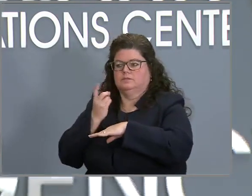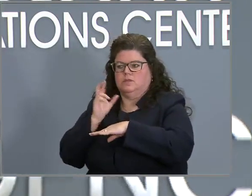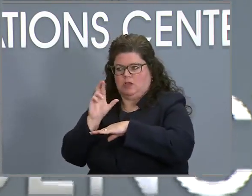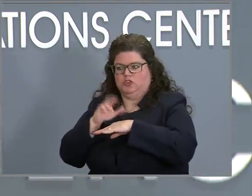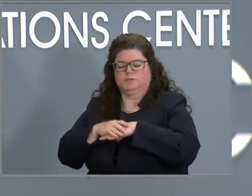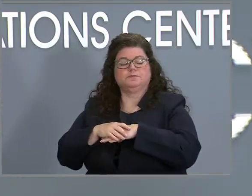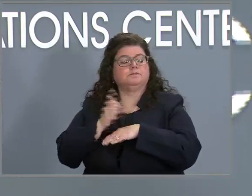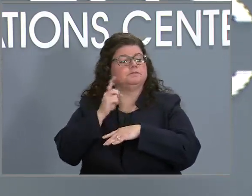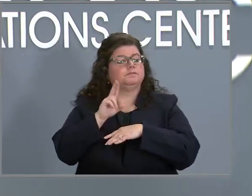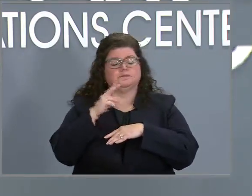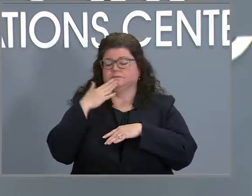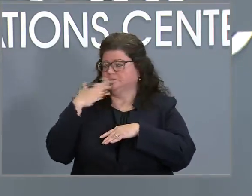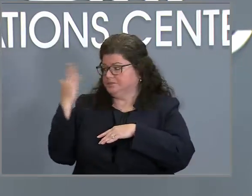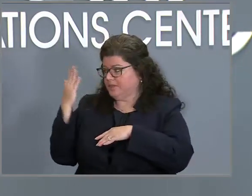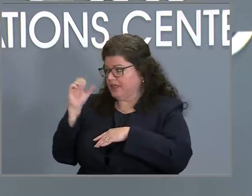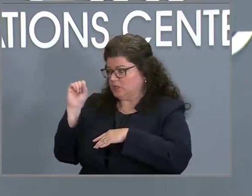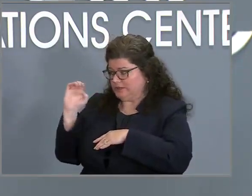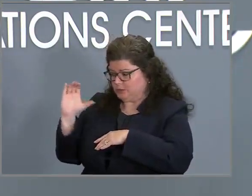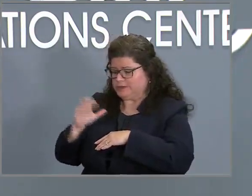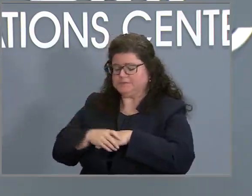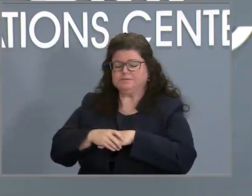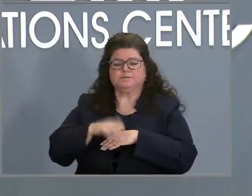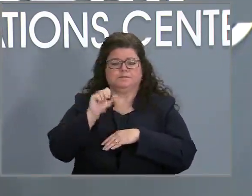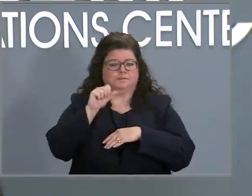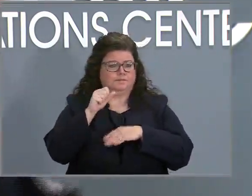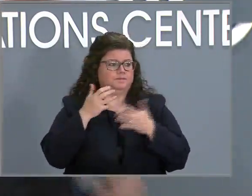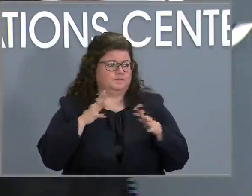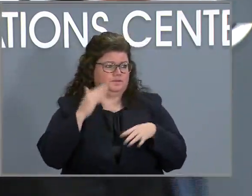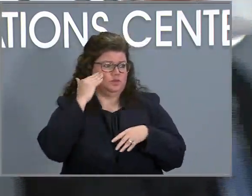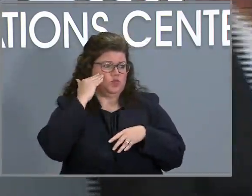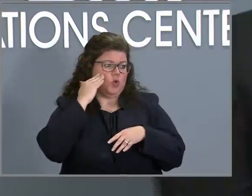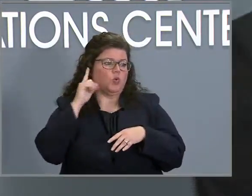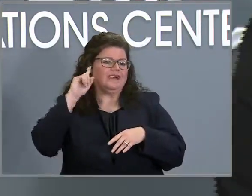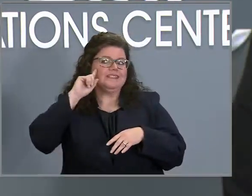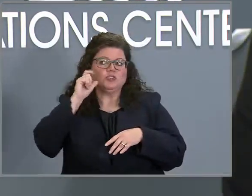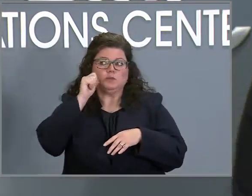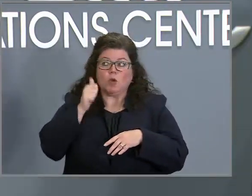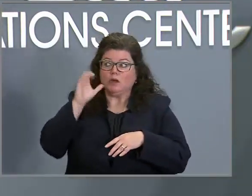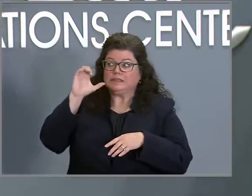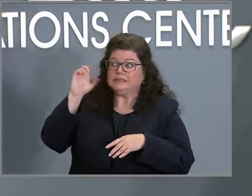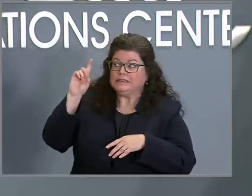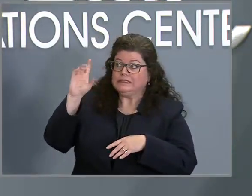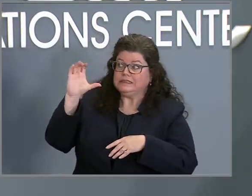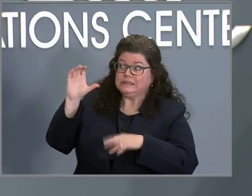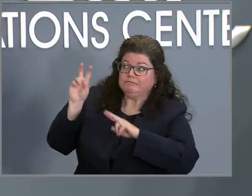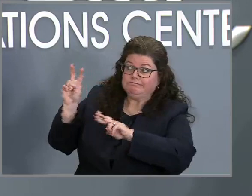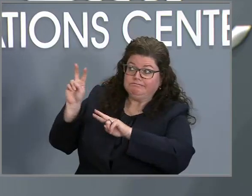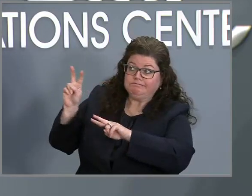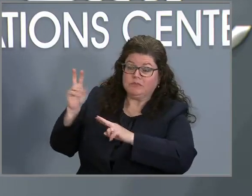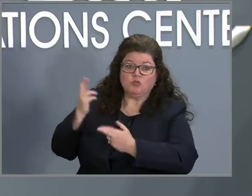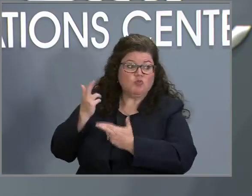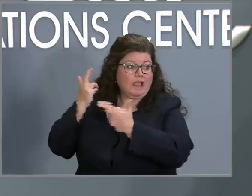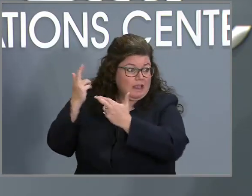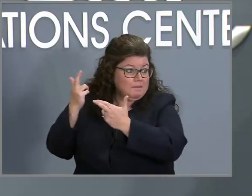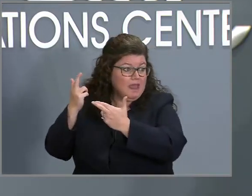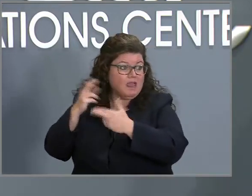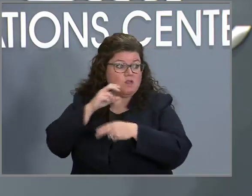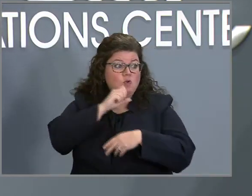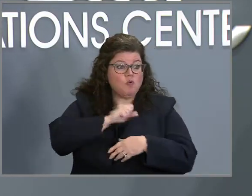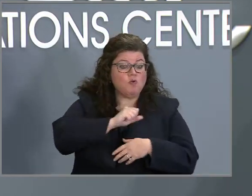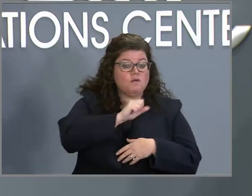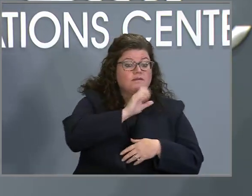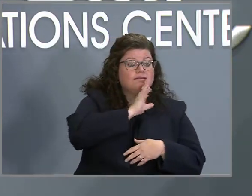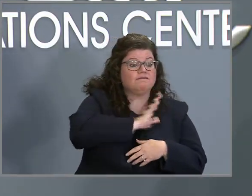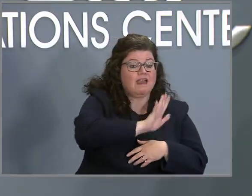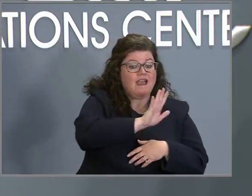Thanks secretary. Uh, so, so yes, as we know, you know, we're gonna hear tomorrow, whether CDC is recommending boosters around five to 12 year